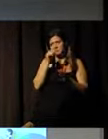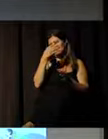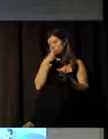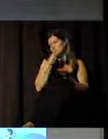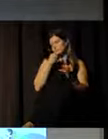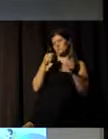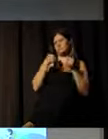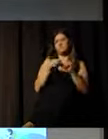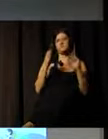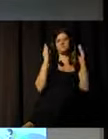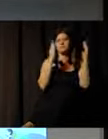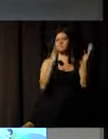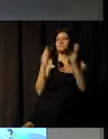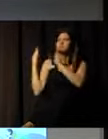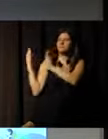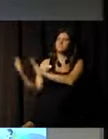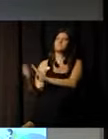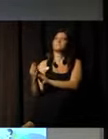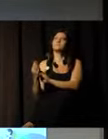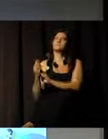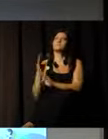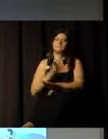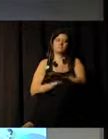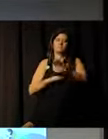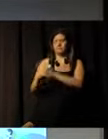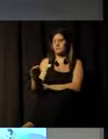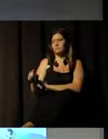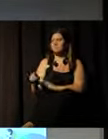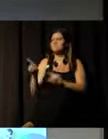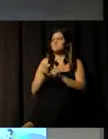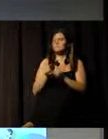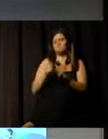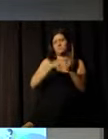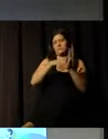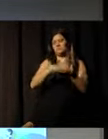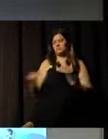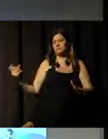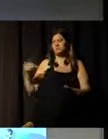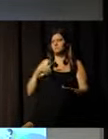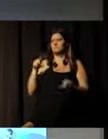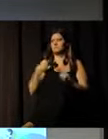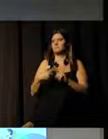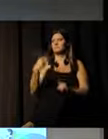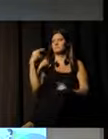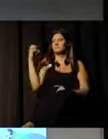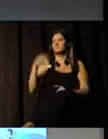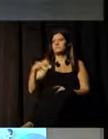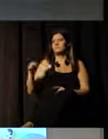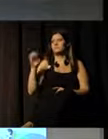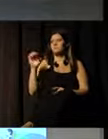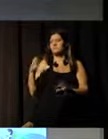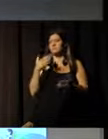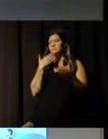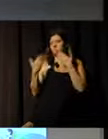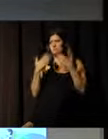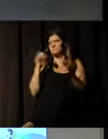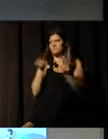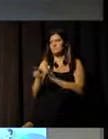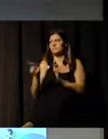in to our staff that will collect them. And at the end, we will have 20 more minutes for a session of